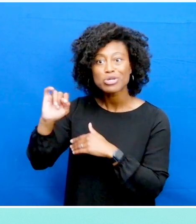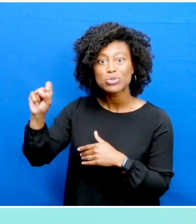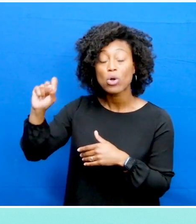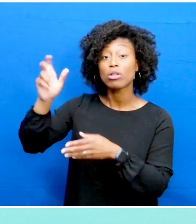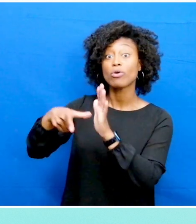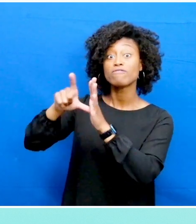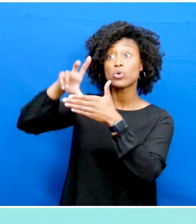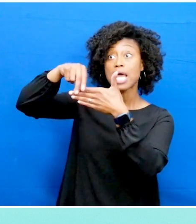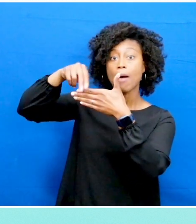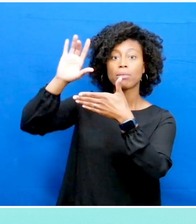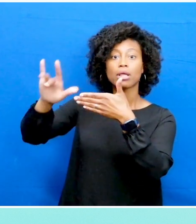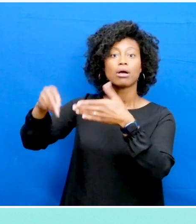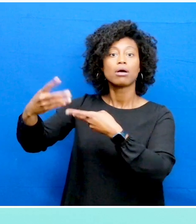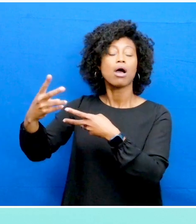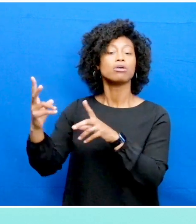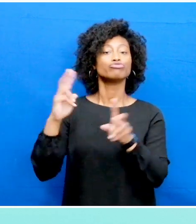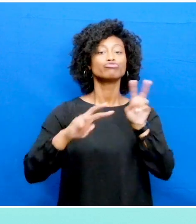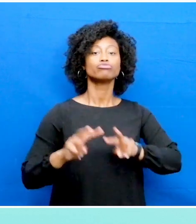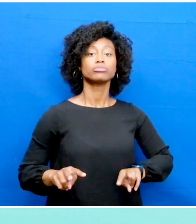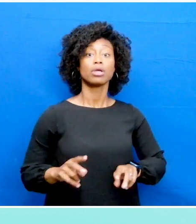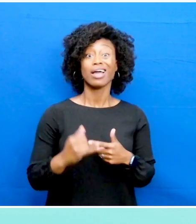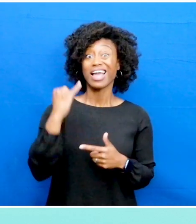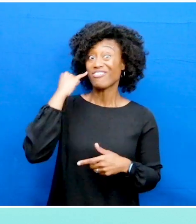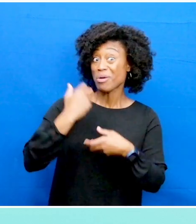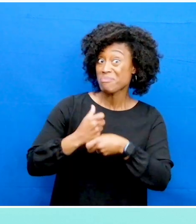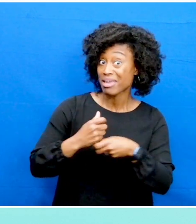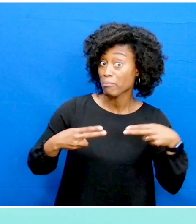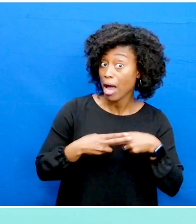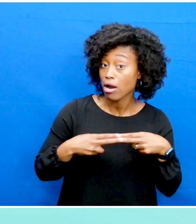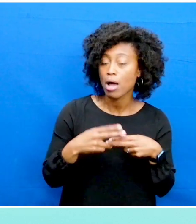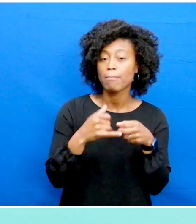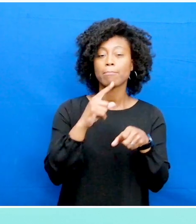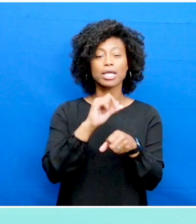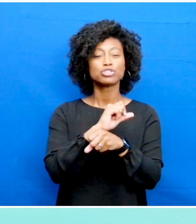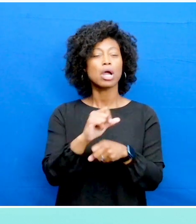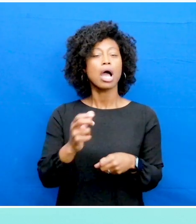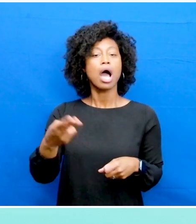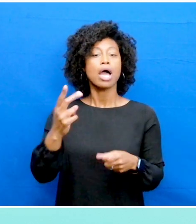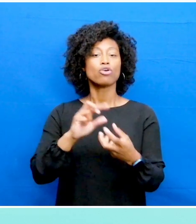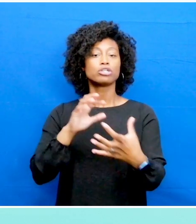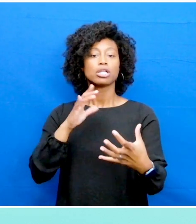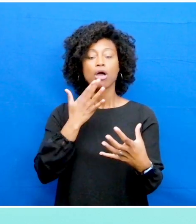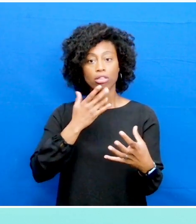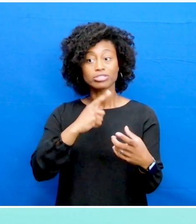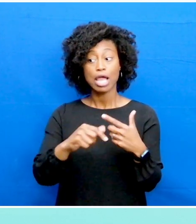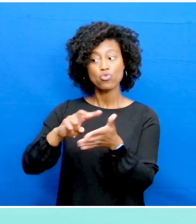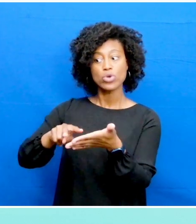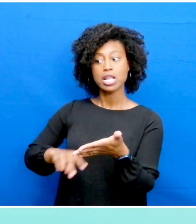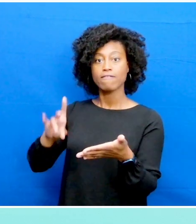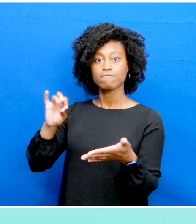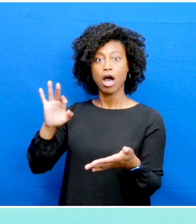When creating PowerPoint decks, begin with an accessible template that uses high contrast colors and readable fonts.